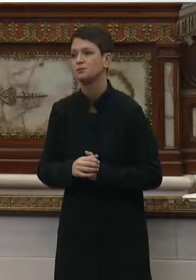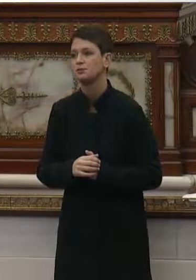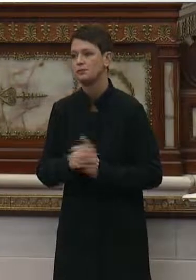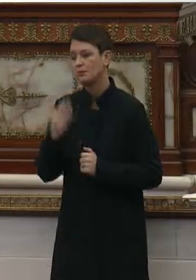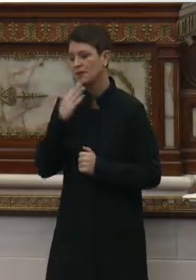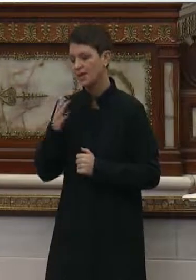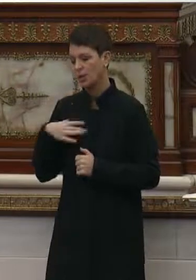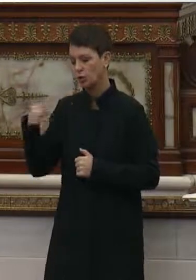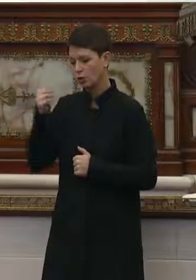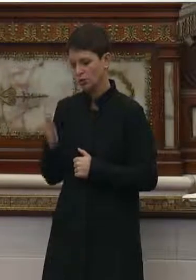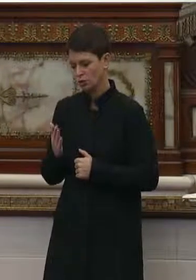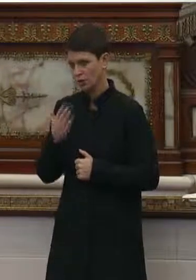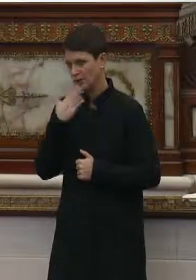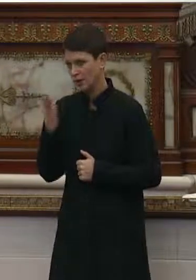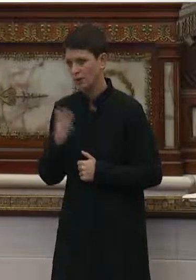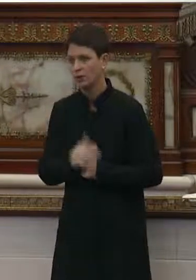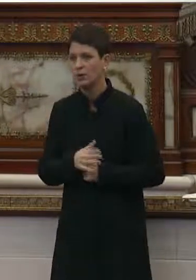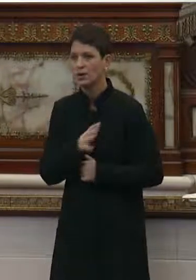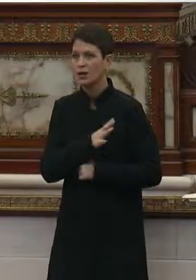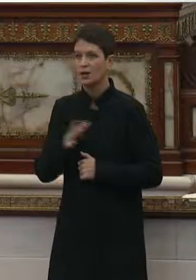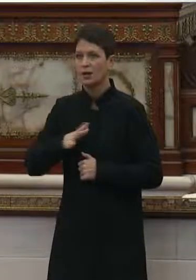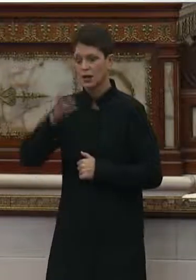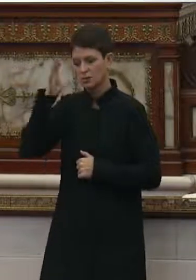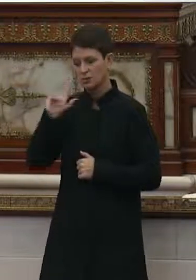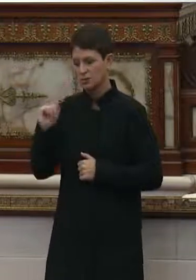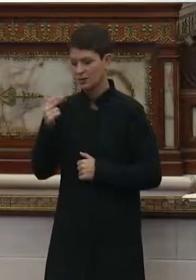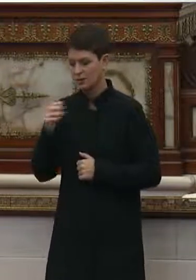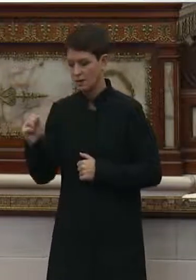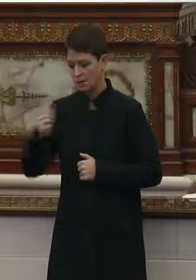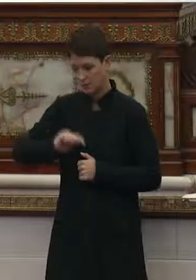Thank you, Commissioner. Councilman Thomas?